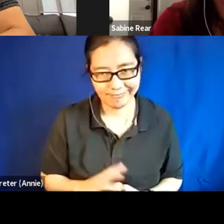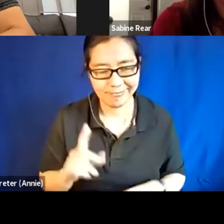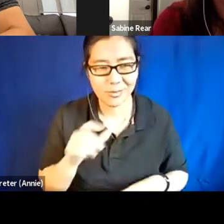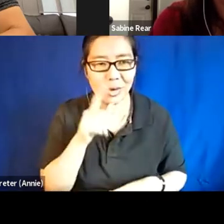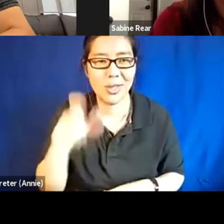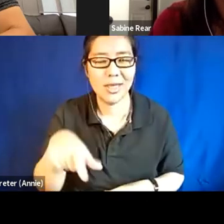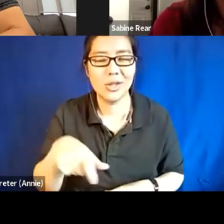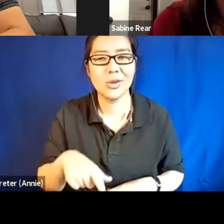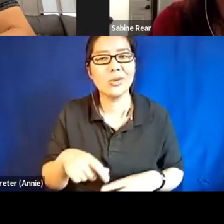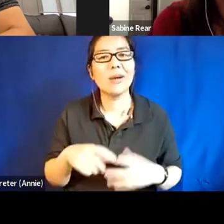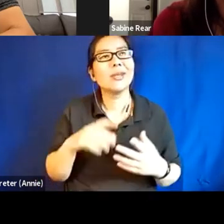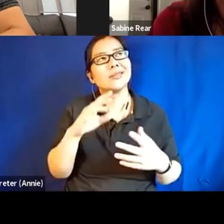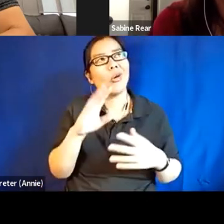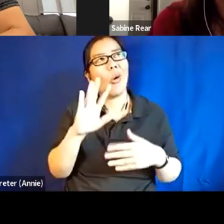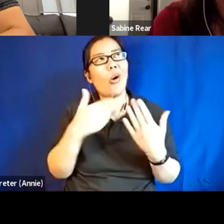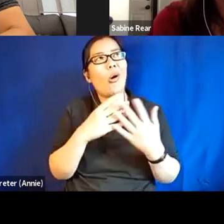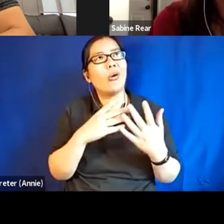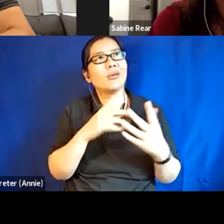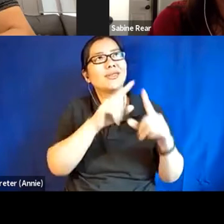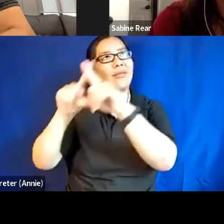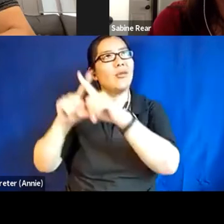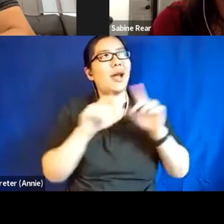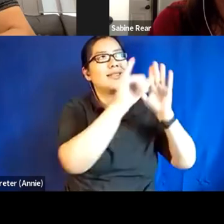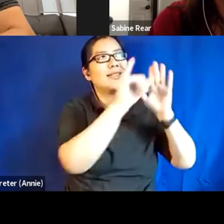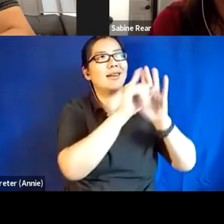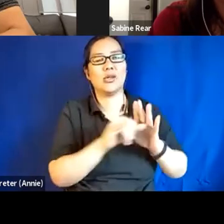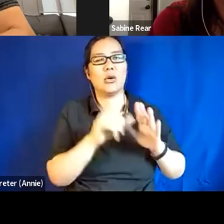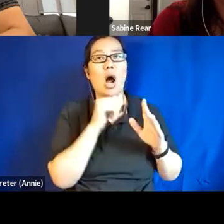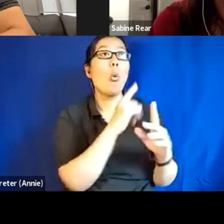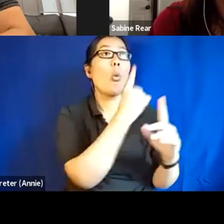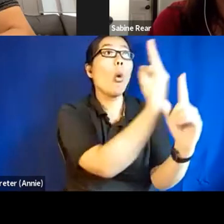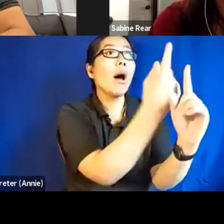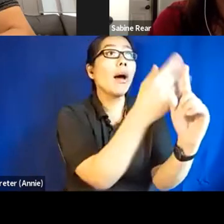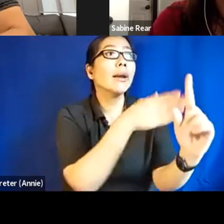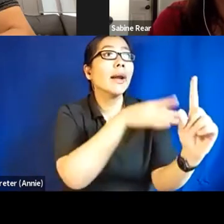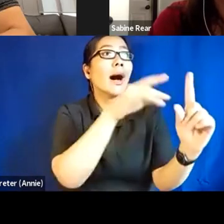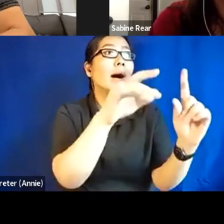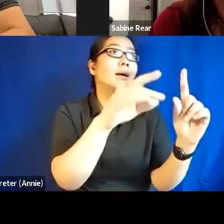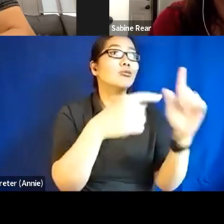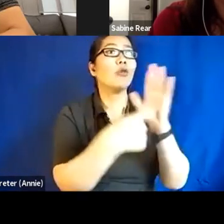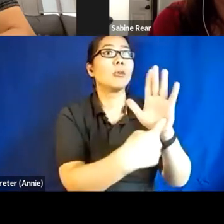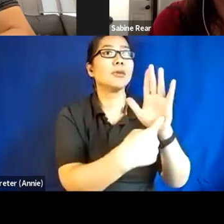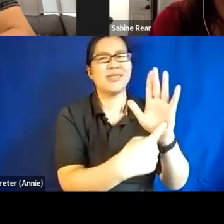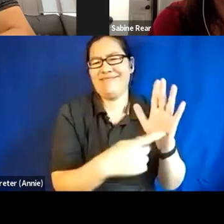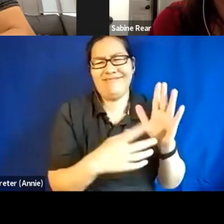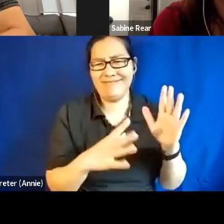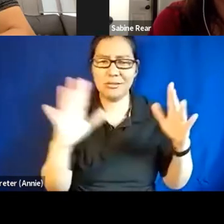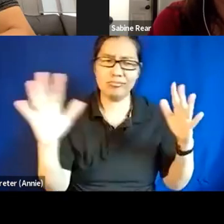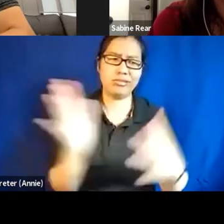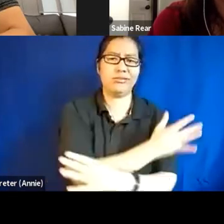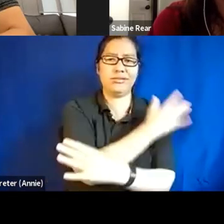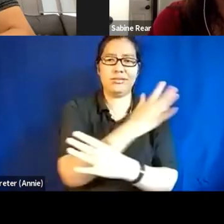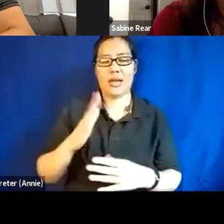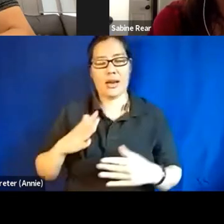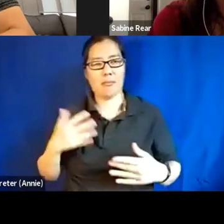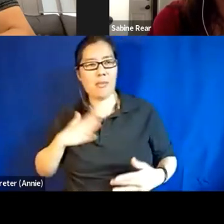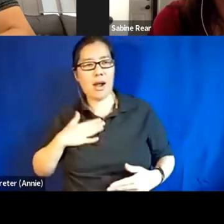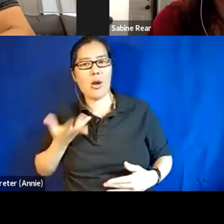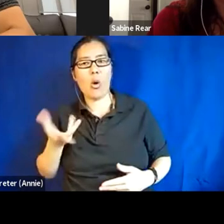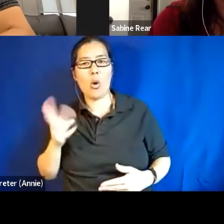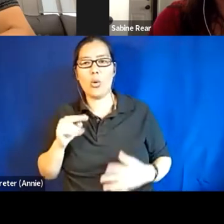monolithic, right? And is a, I, my experience is an additive intersectional experience of my,